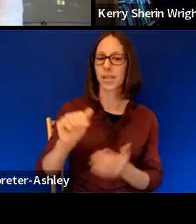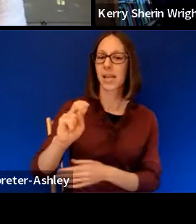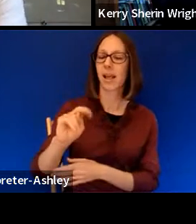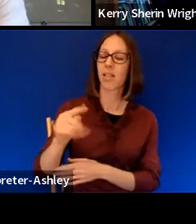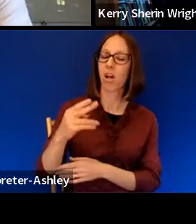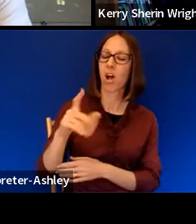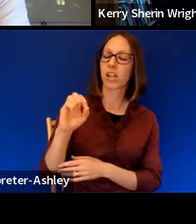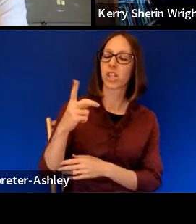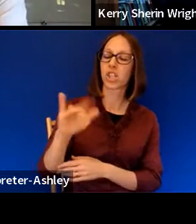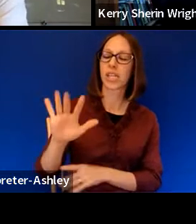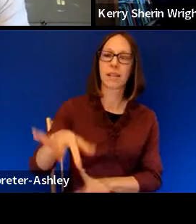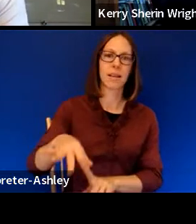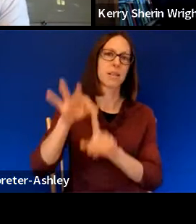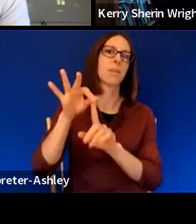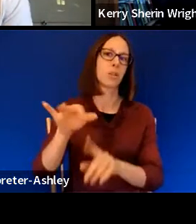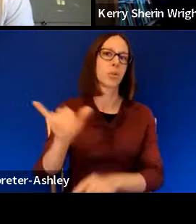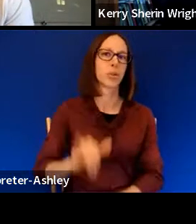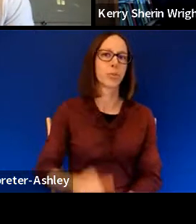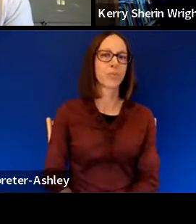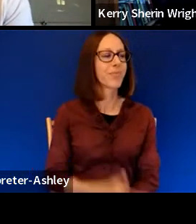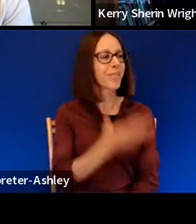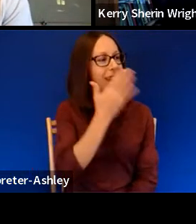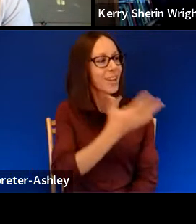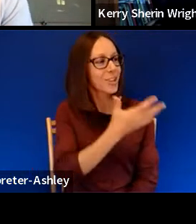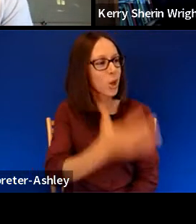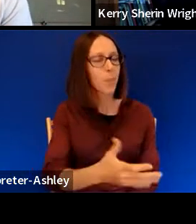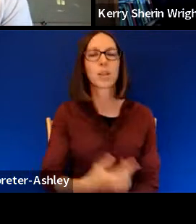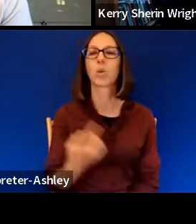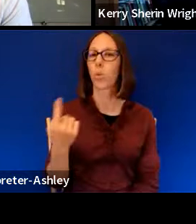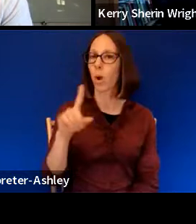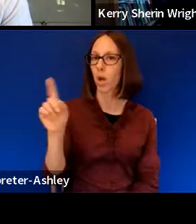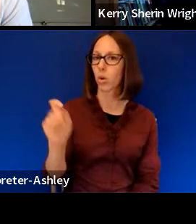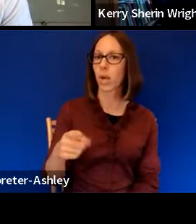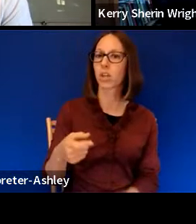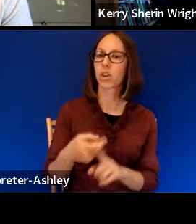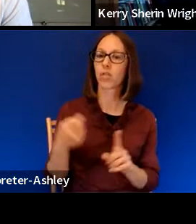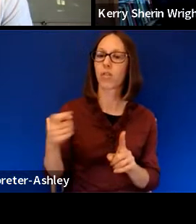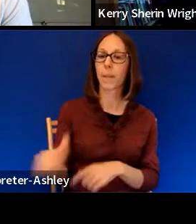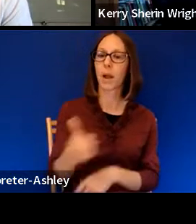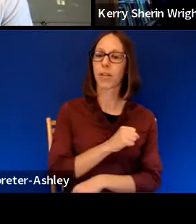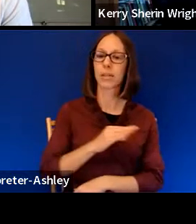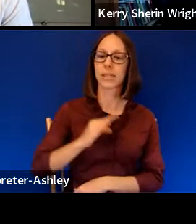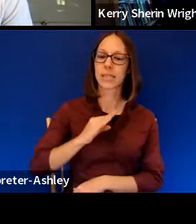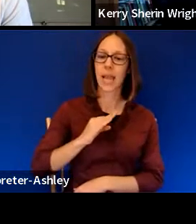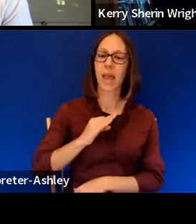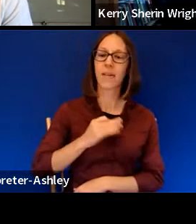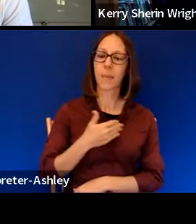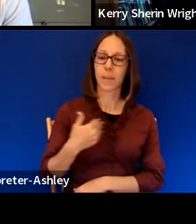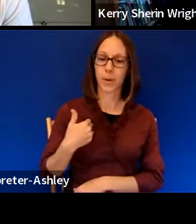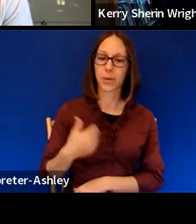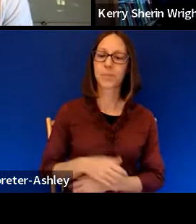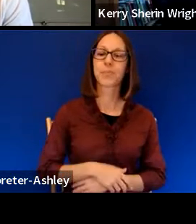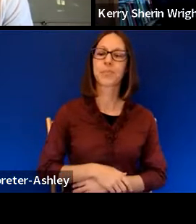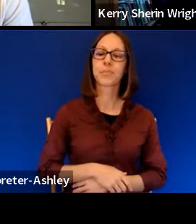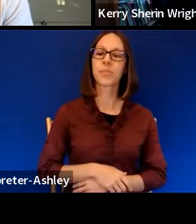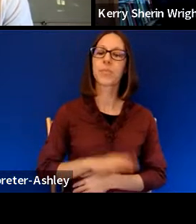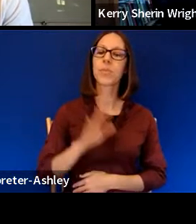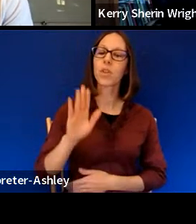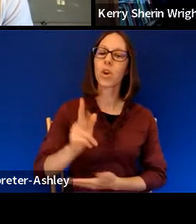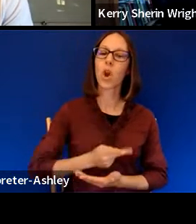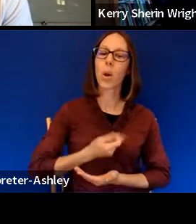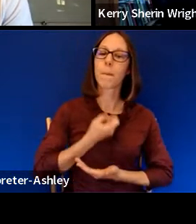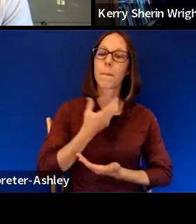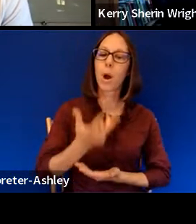Great. Thank you so much. Uh, we have a question from another staff member who says, your poems and prose are